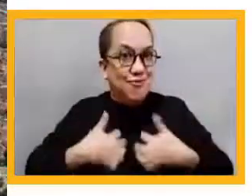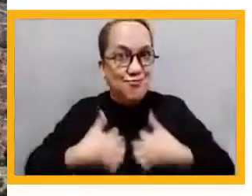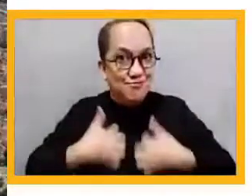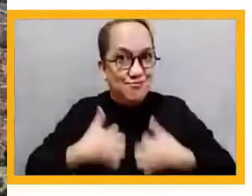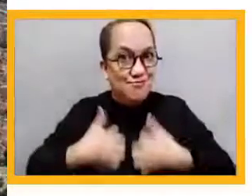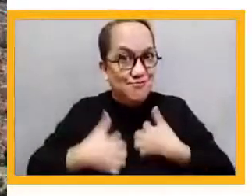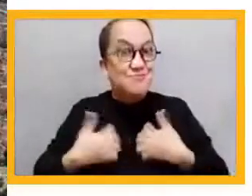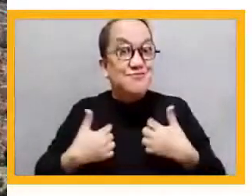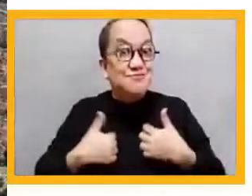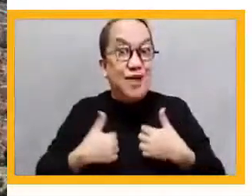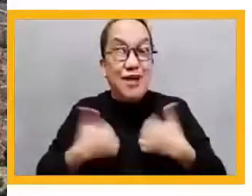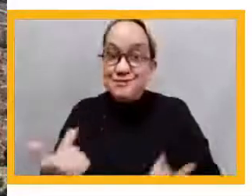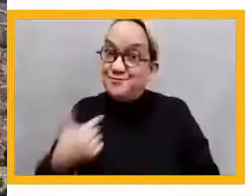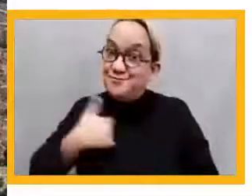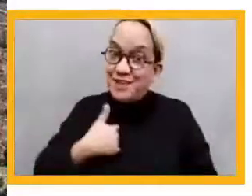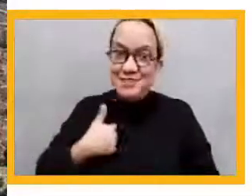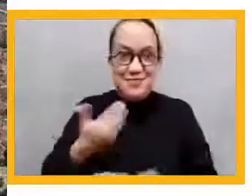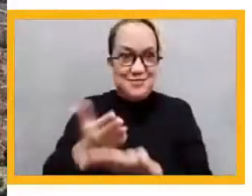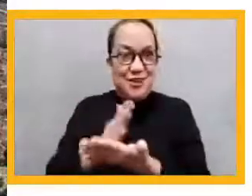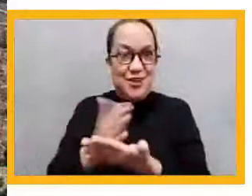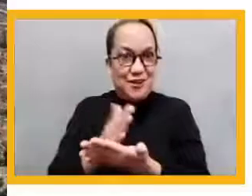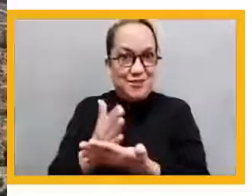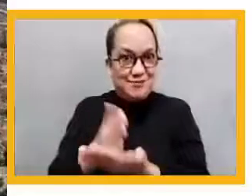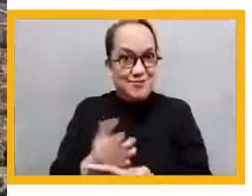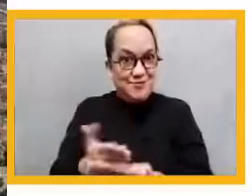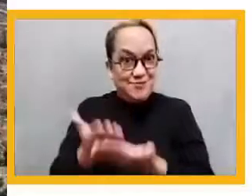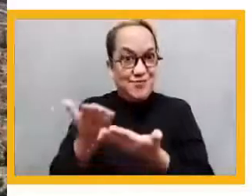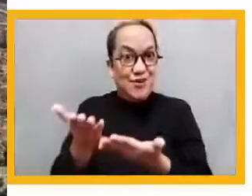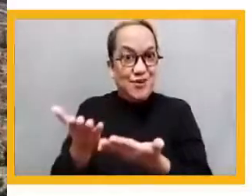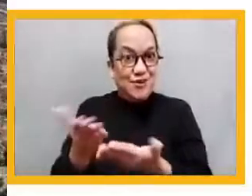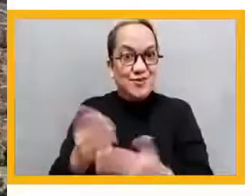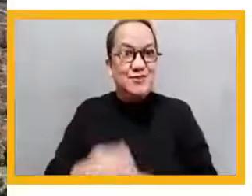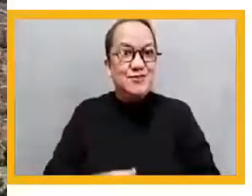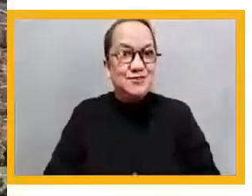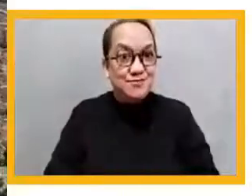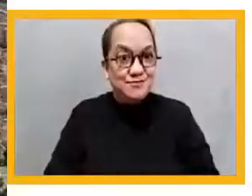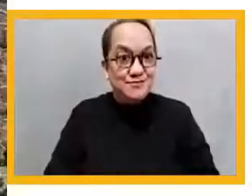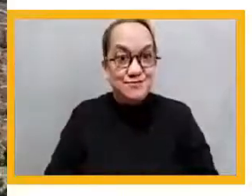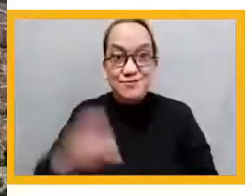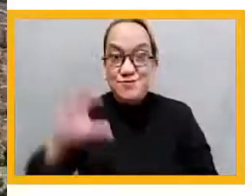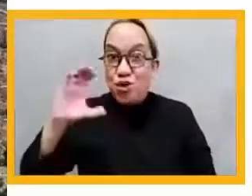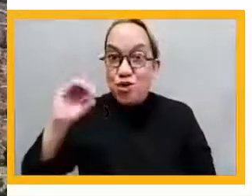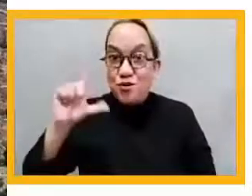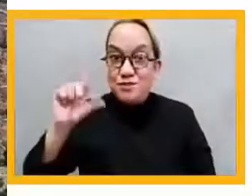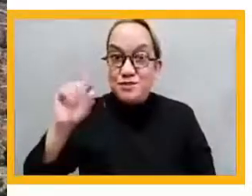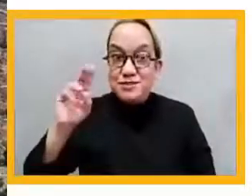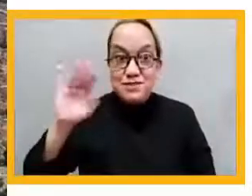south to south, from Colombia to other countries in South Asia and in Asia.